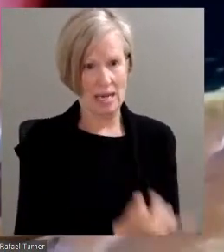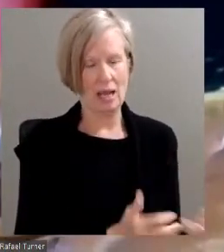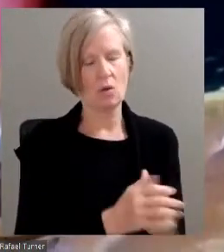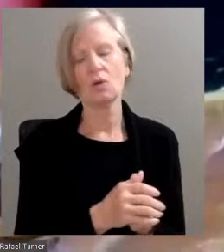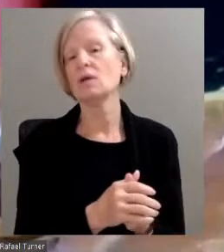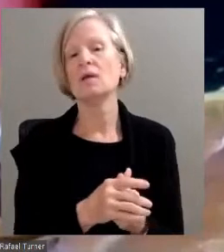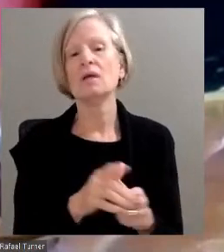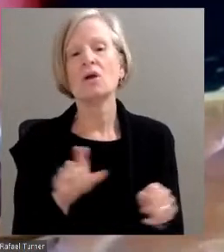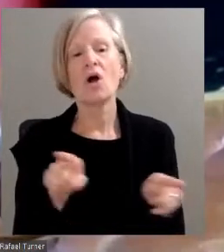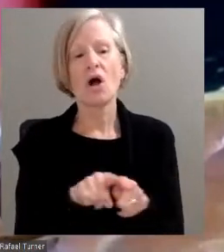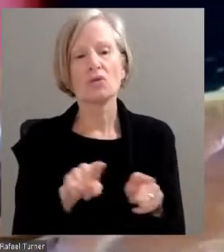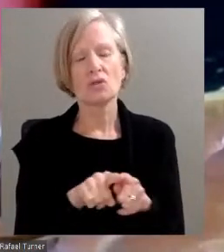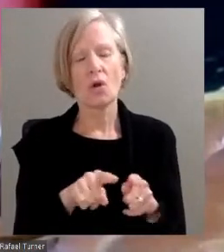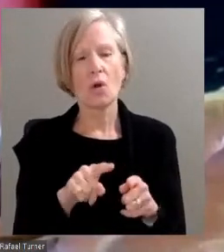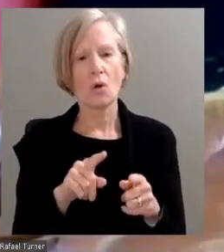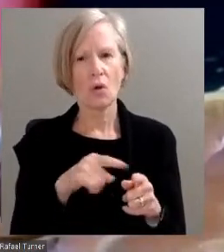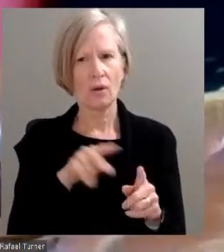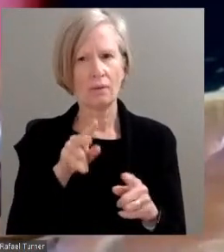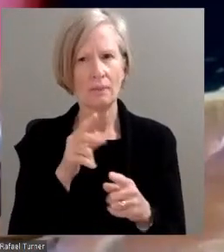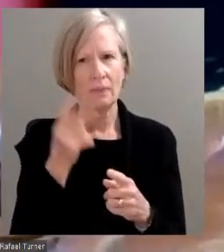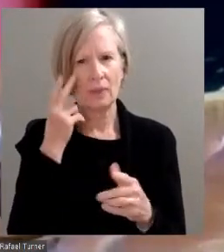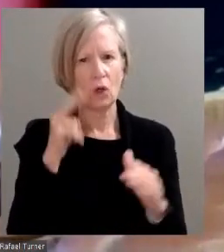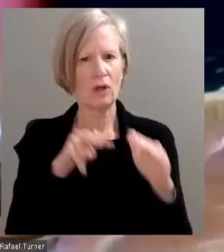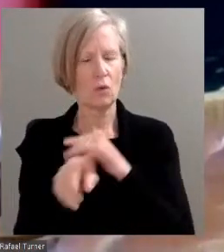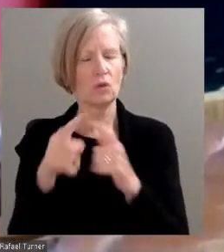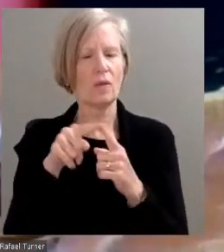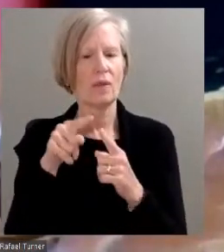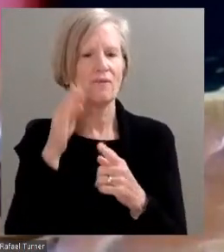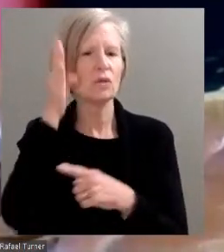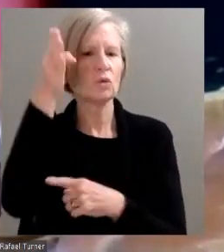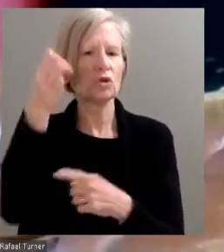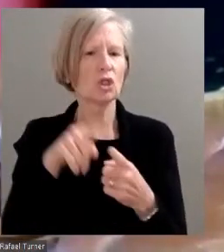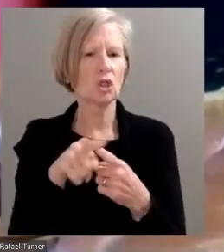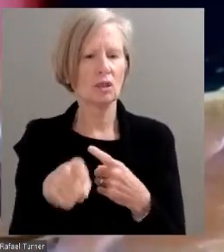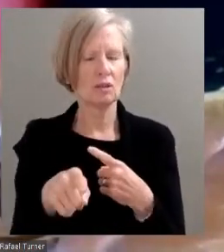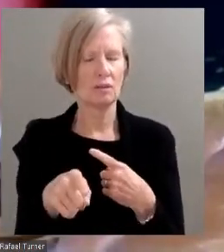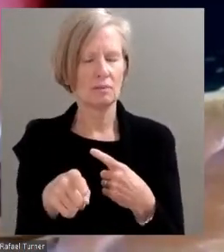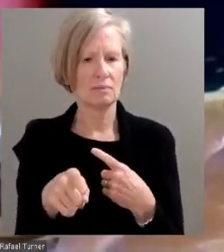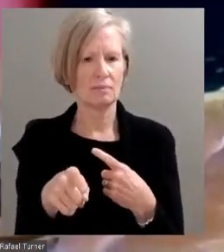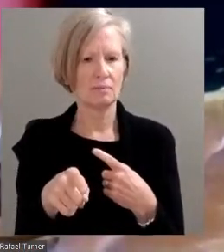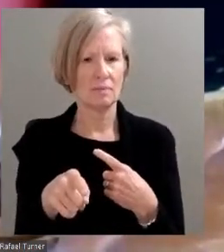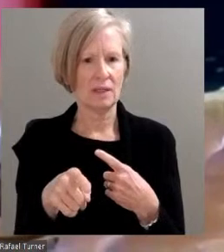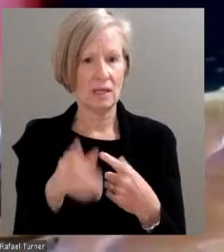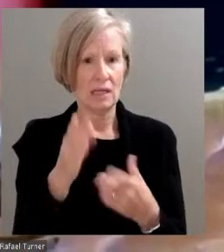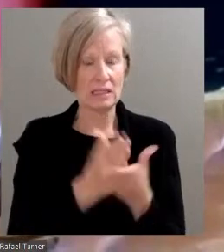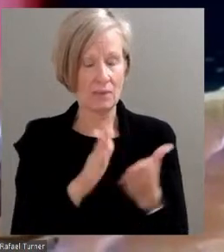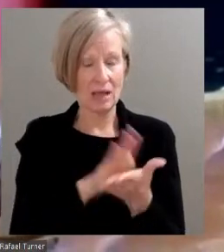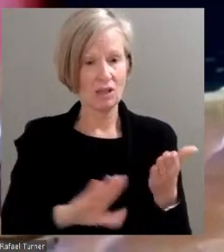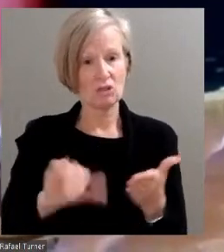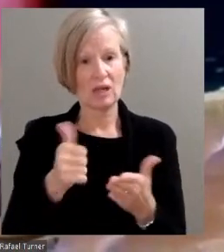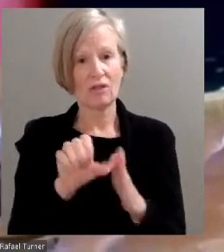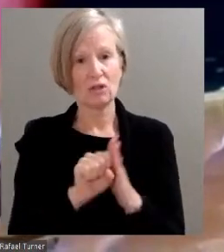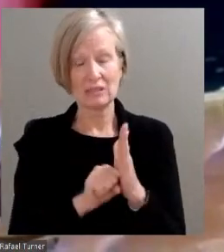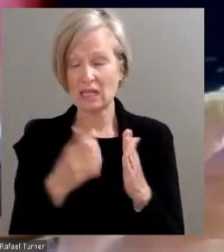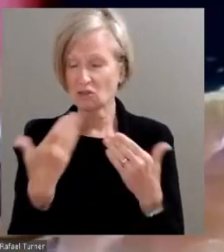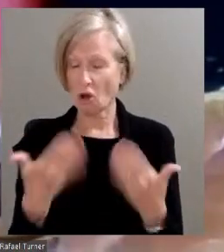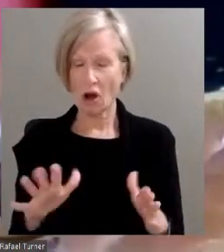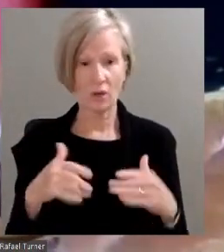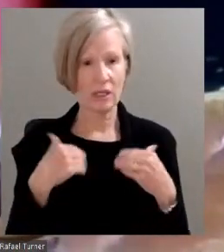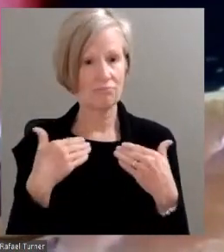looking forward into the future, that some community colleges in other states have already moved forward in offering